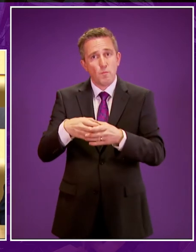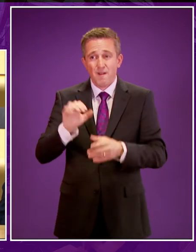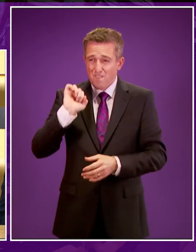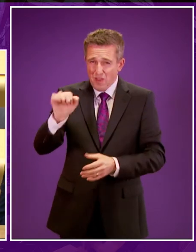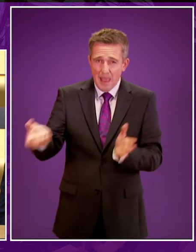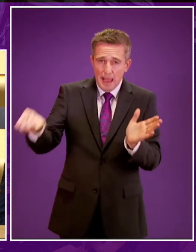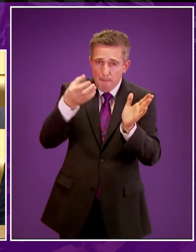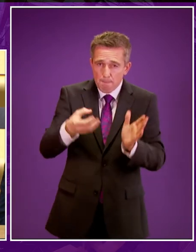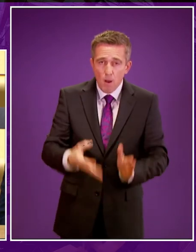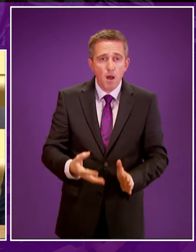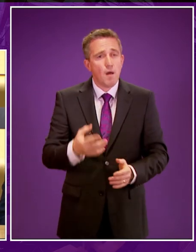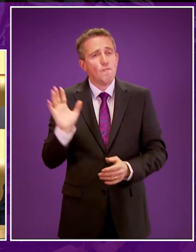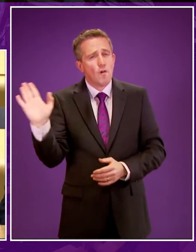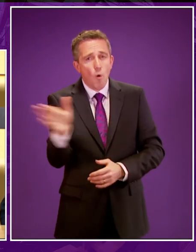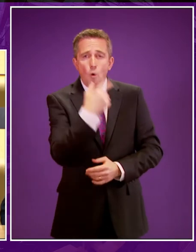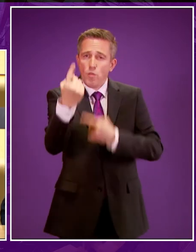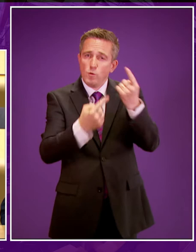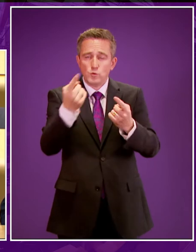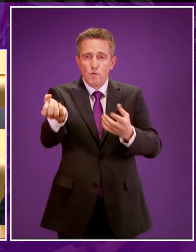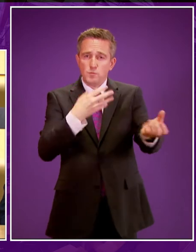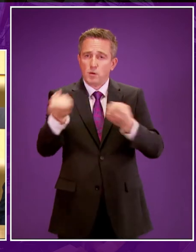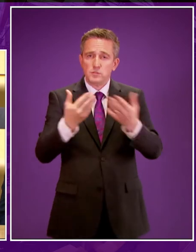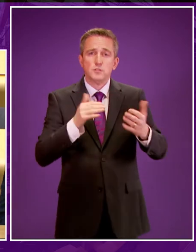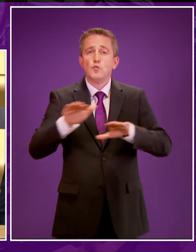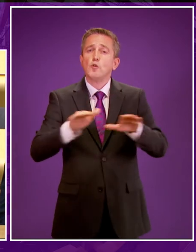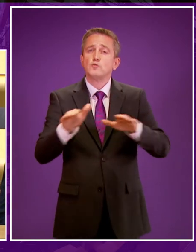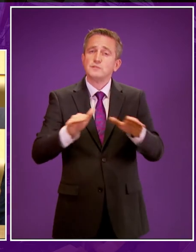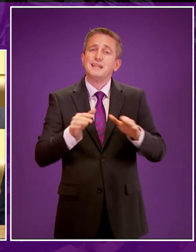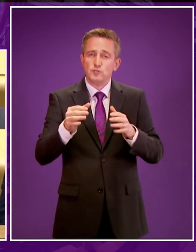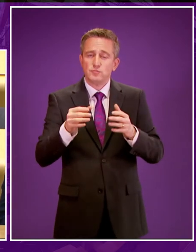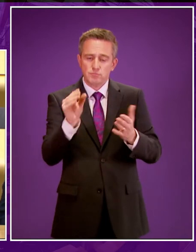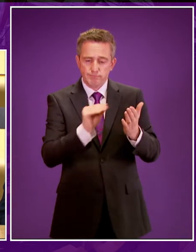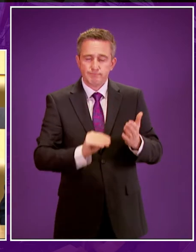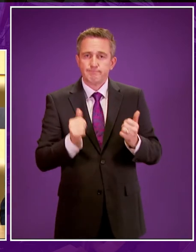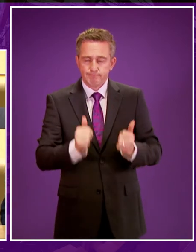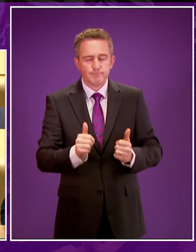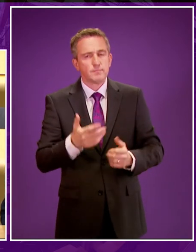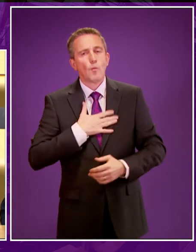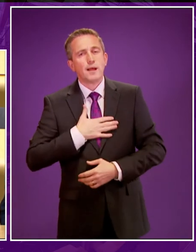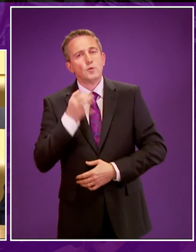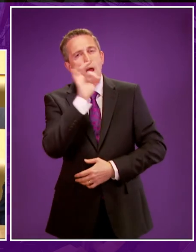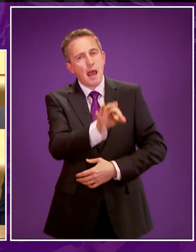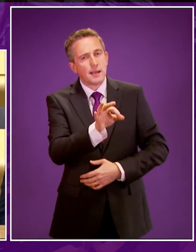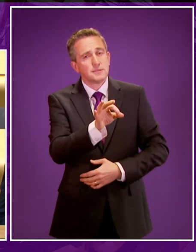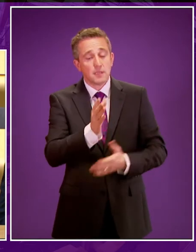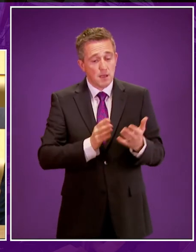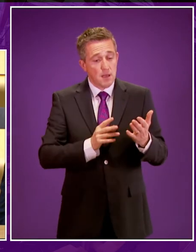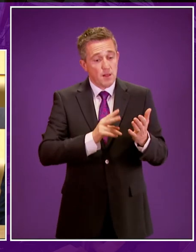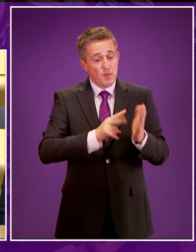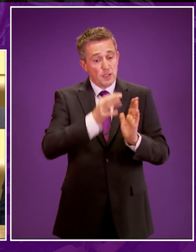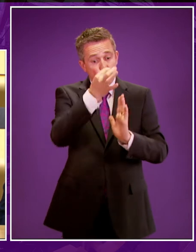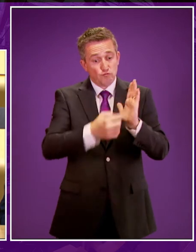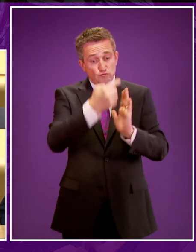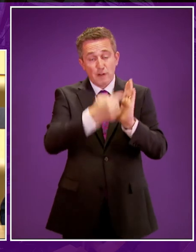and everyone who responded to the consultation. Can I ask the Minister to see what steps the government will take through the strategy